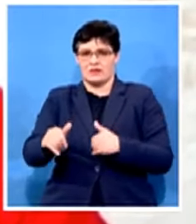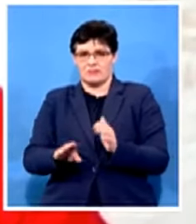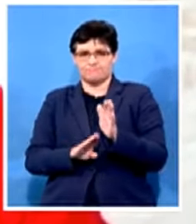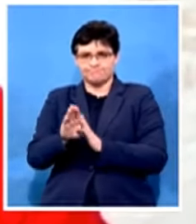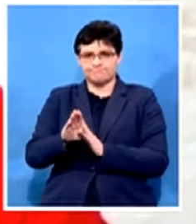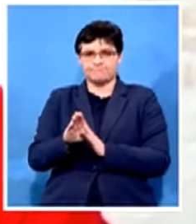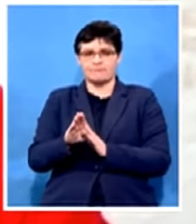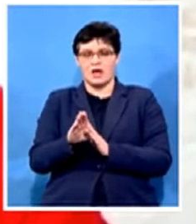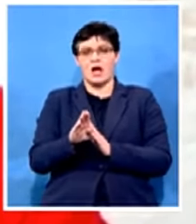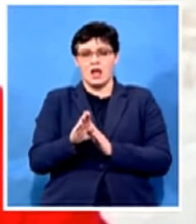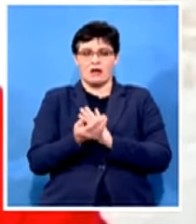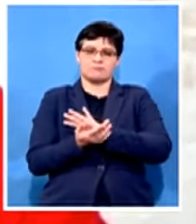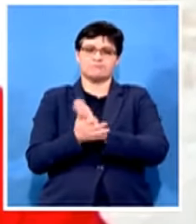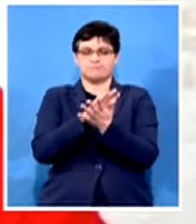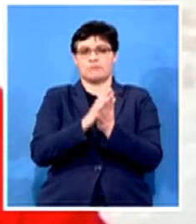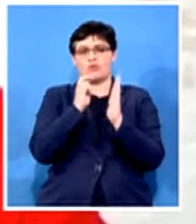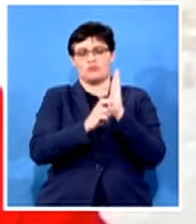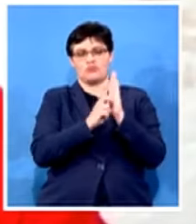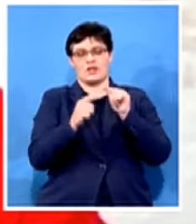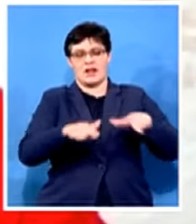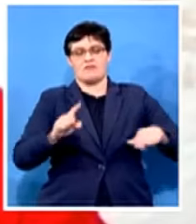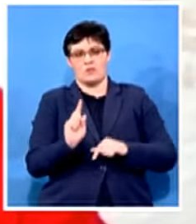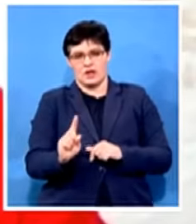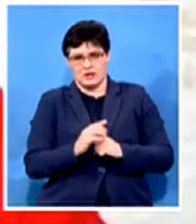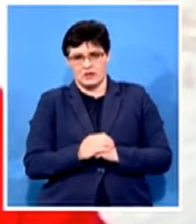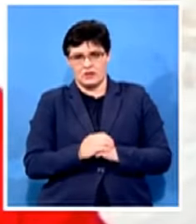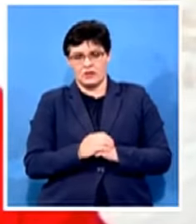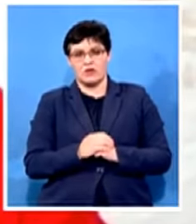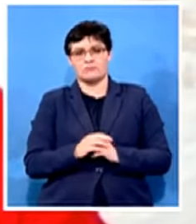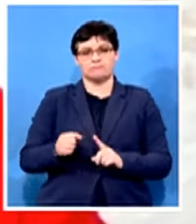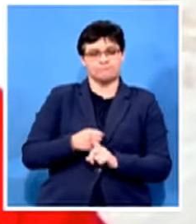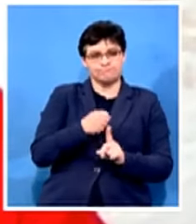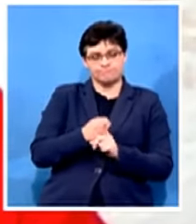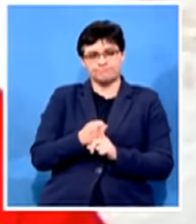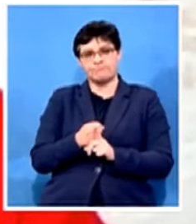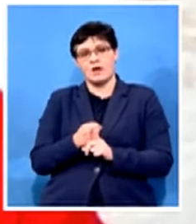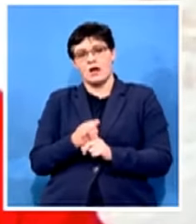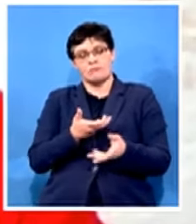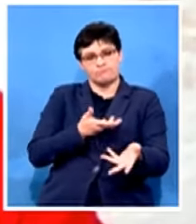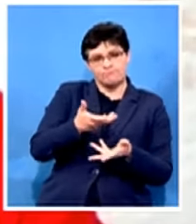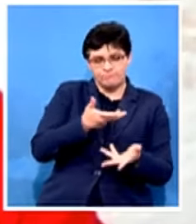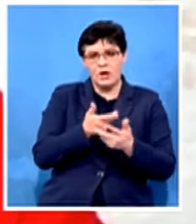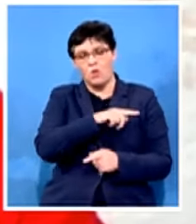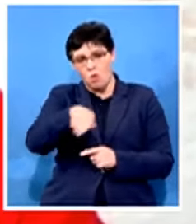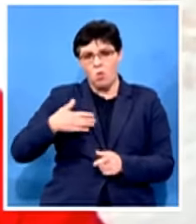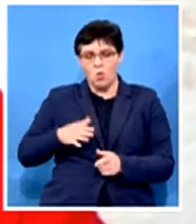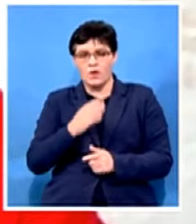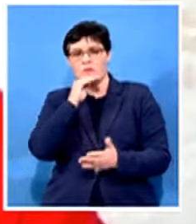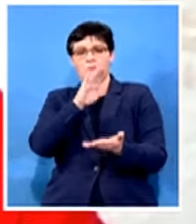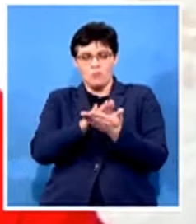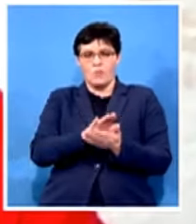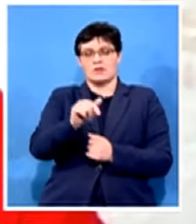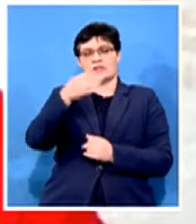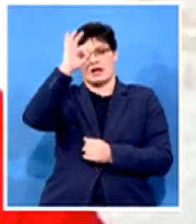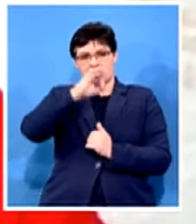in place the fight to protect collective bargaining is a fight that we want to promise government that we will take it to the highest